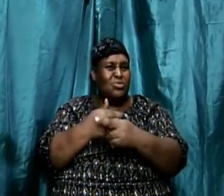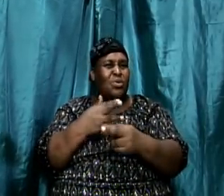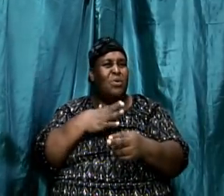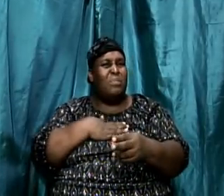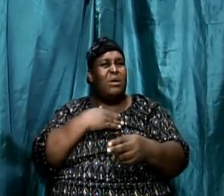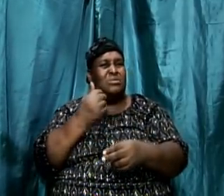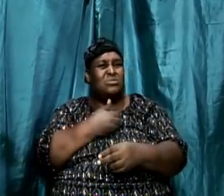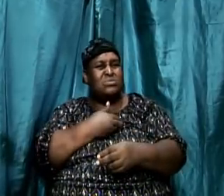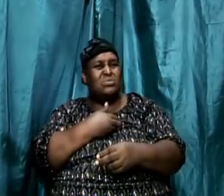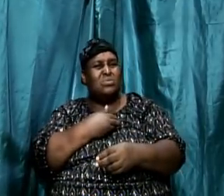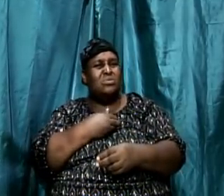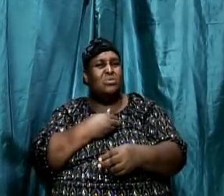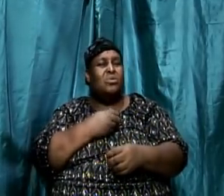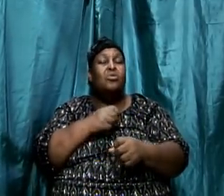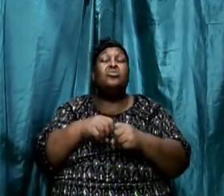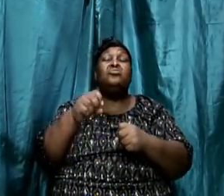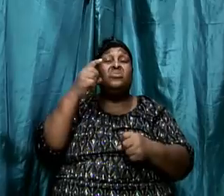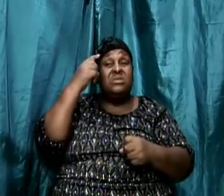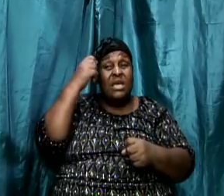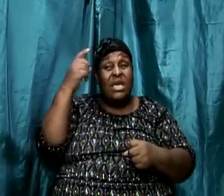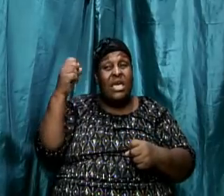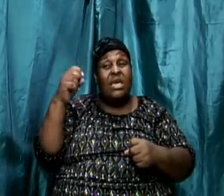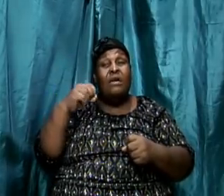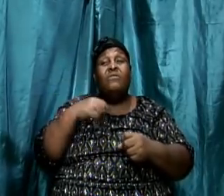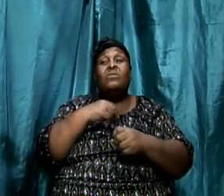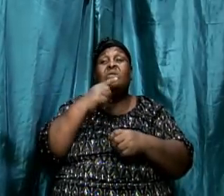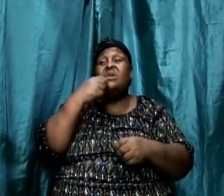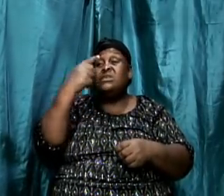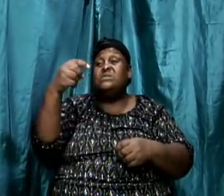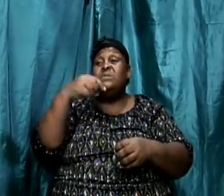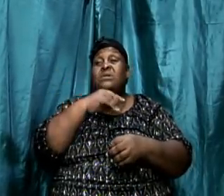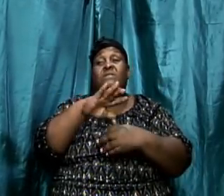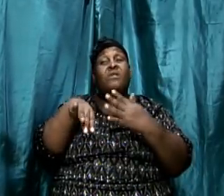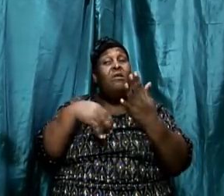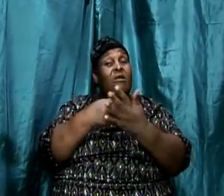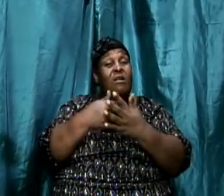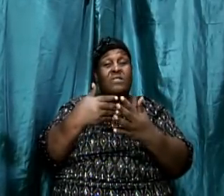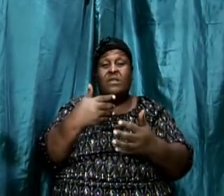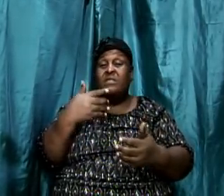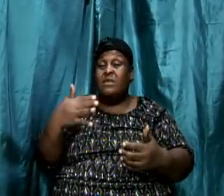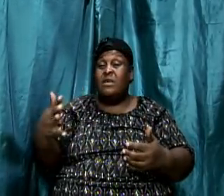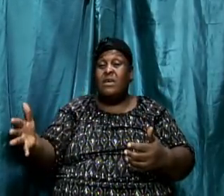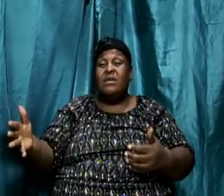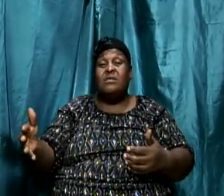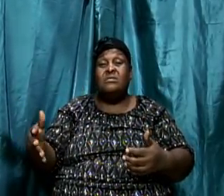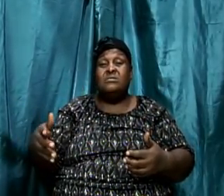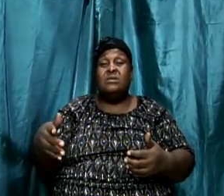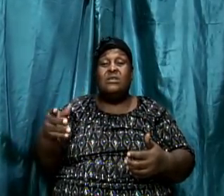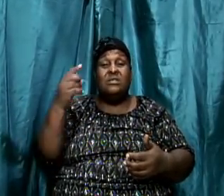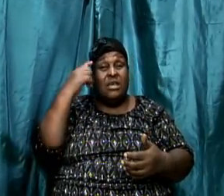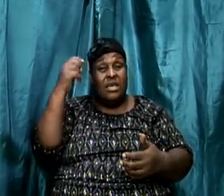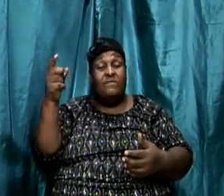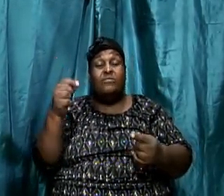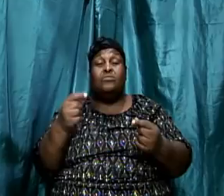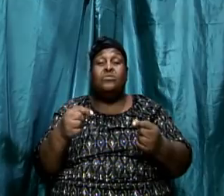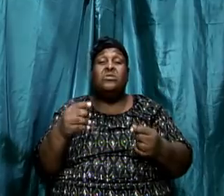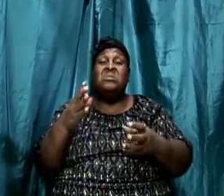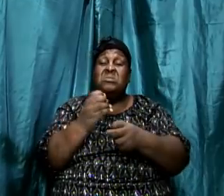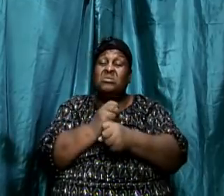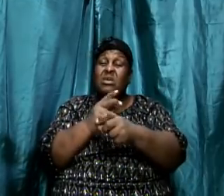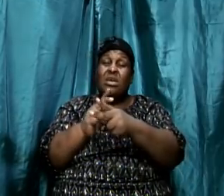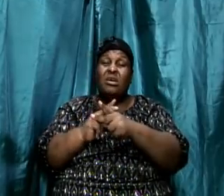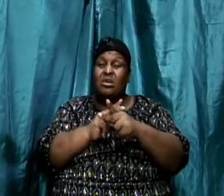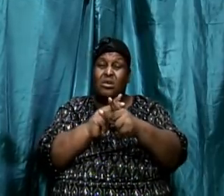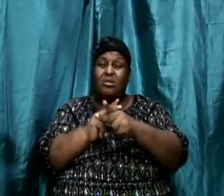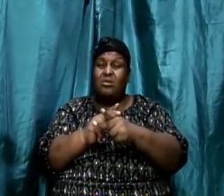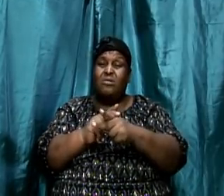all the things that he would do as a shepherd to take care of his sheep. Look at Luke, for example. Luke was